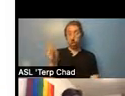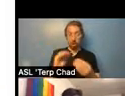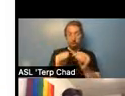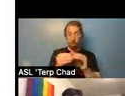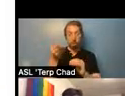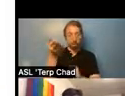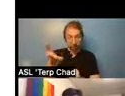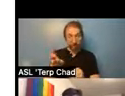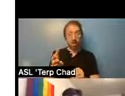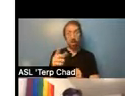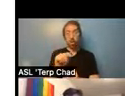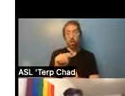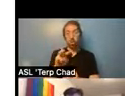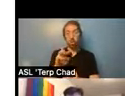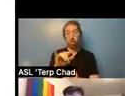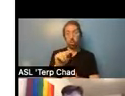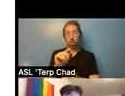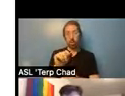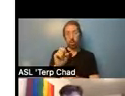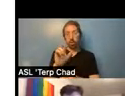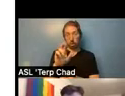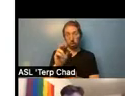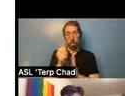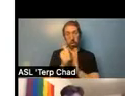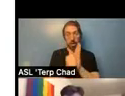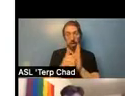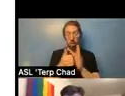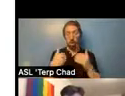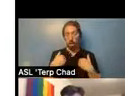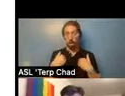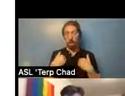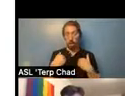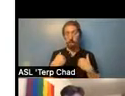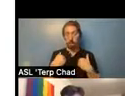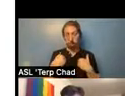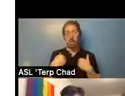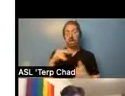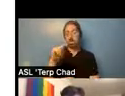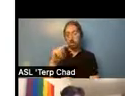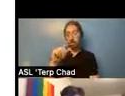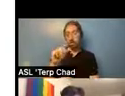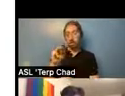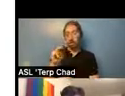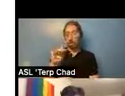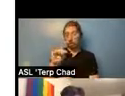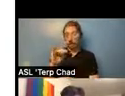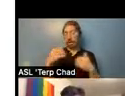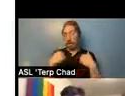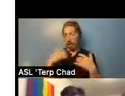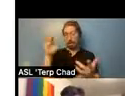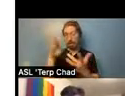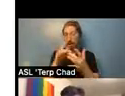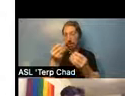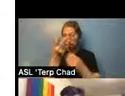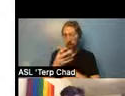account, and then NAMI has, uh, uh, uh, uh, information as well. And, uh, so yeah,